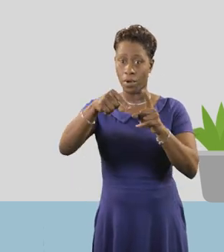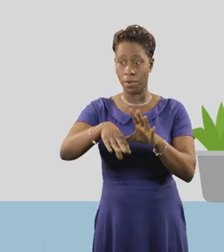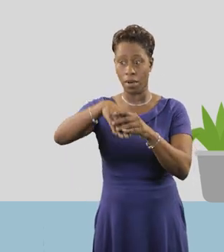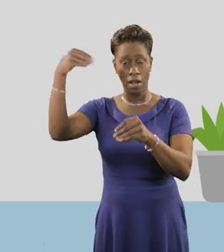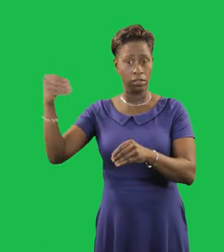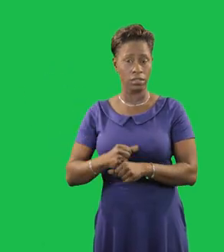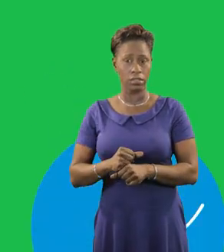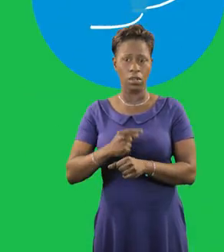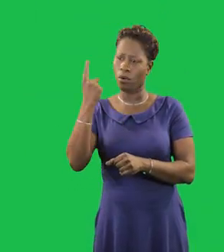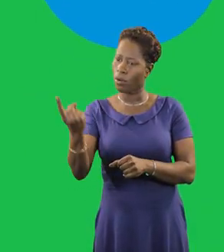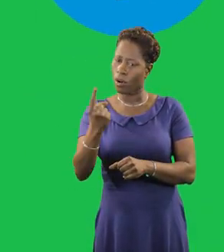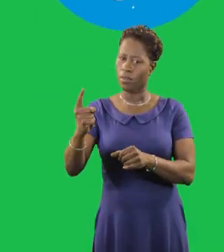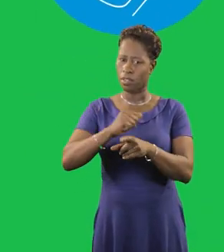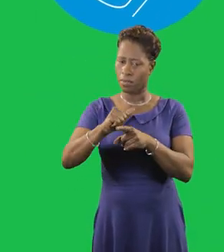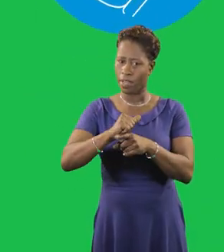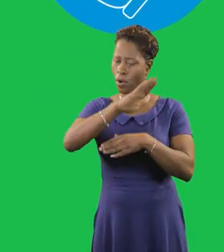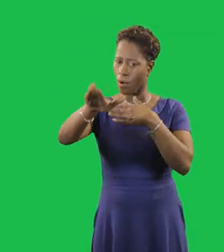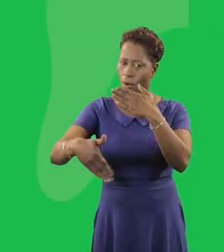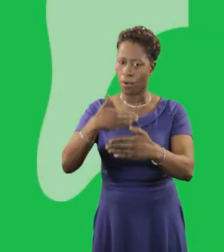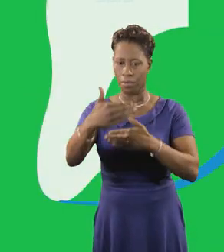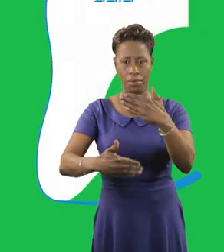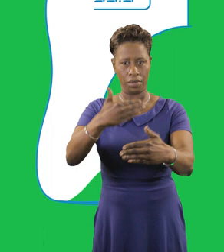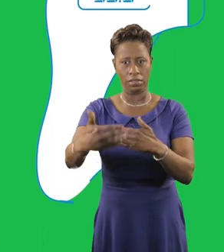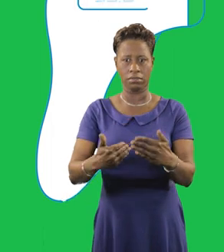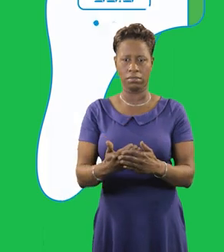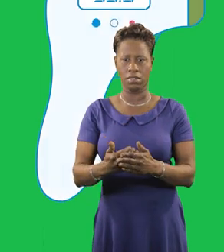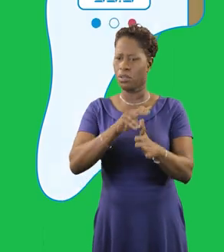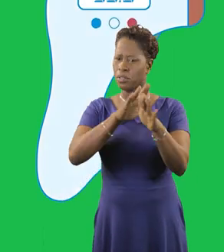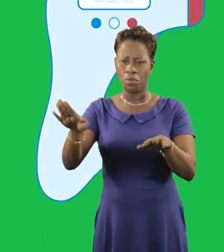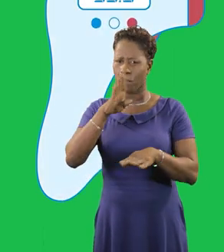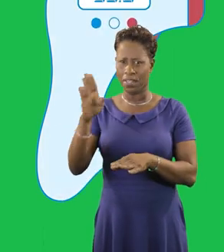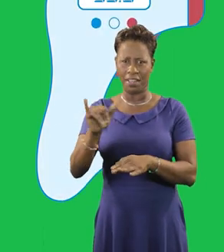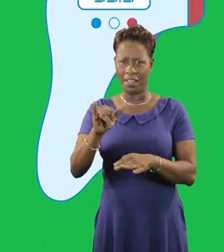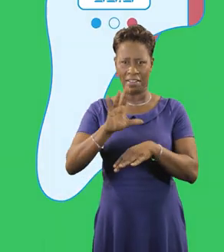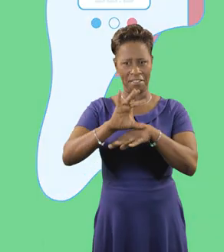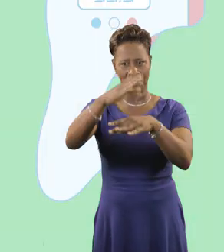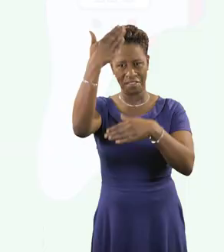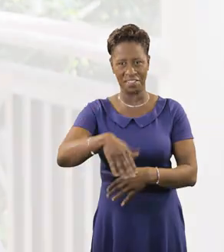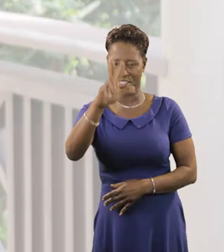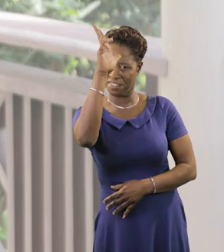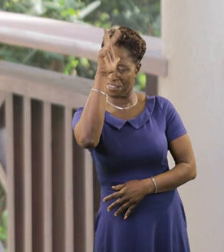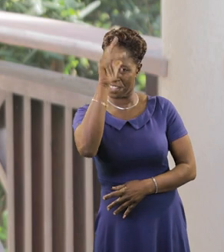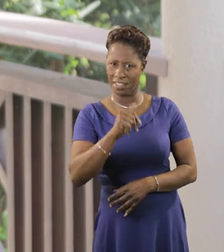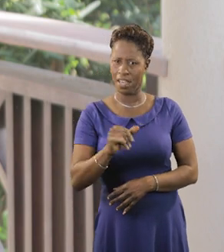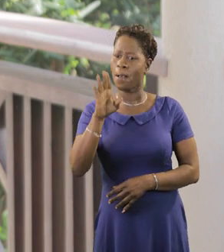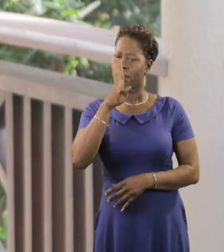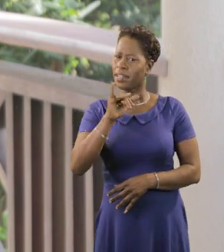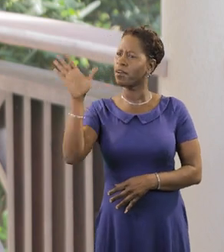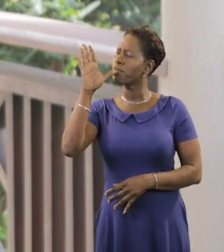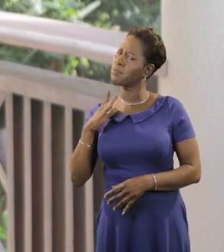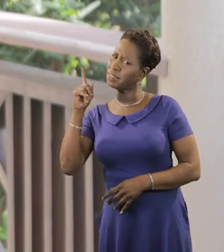and when you go out, always practice all protocols. Don't be like a cockroach in front of a rooster. Be like